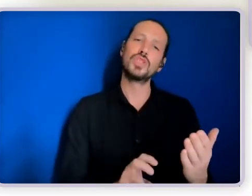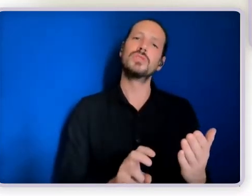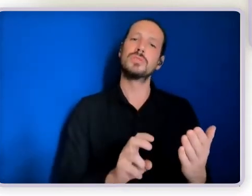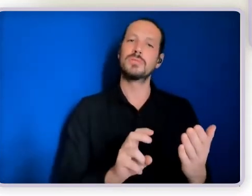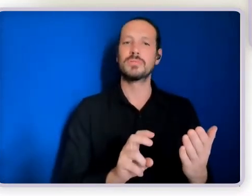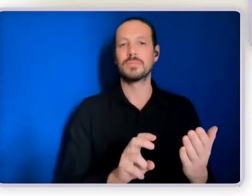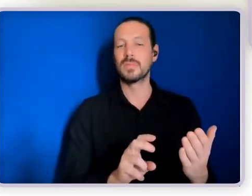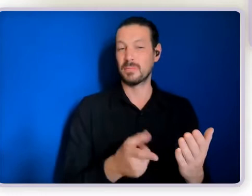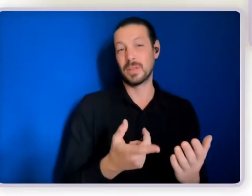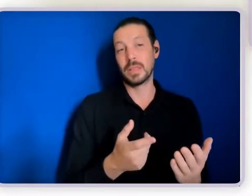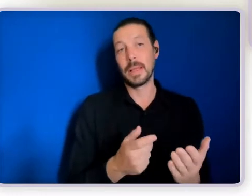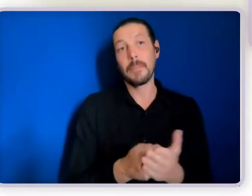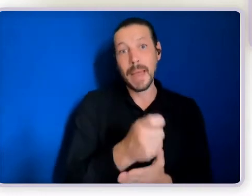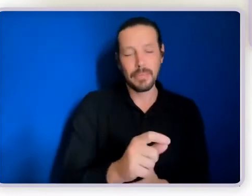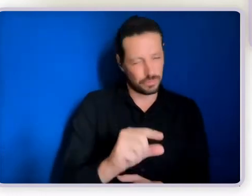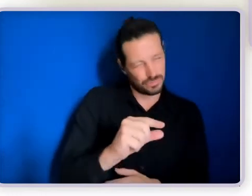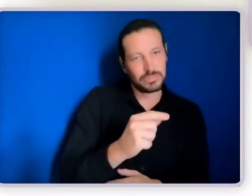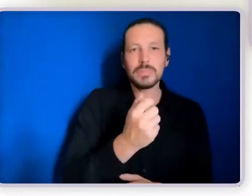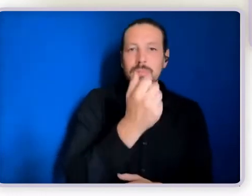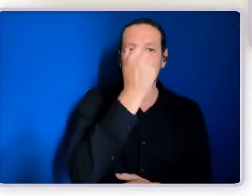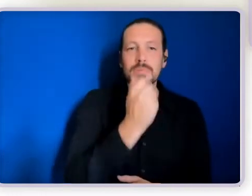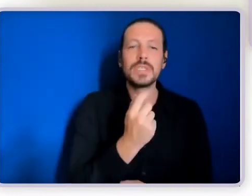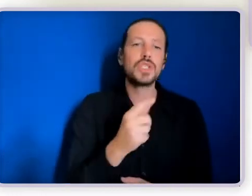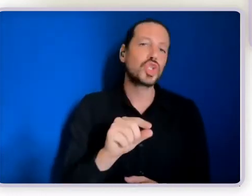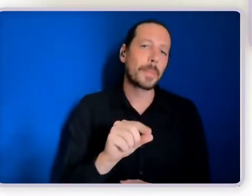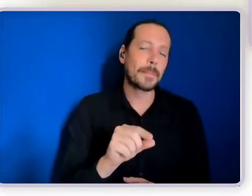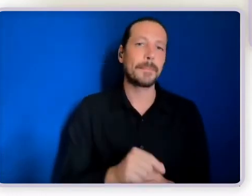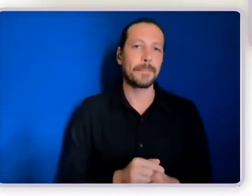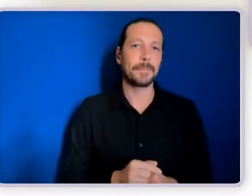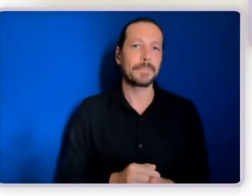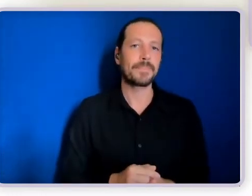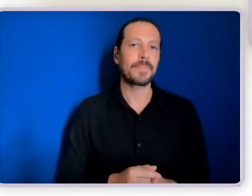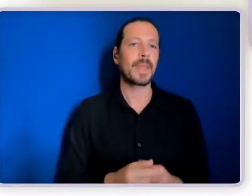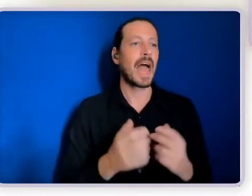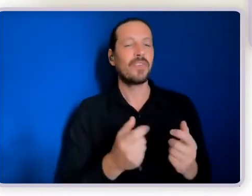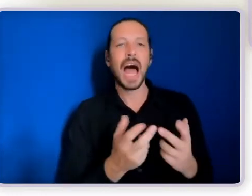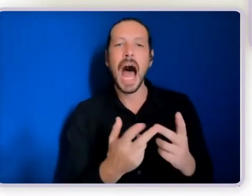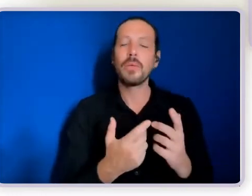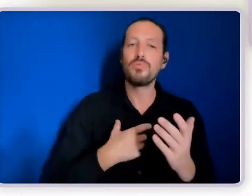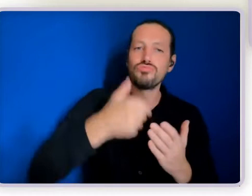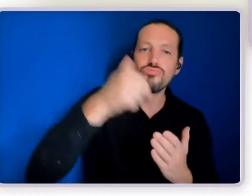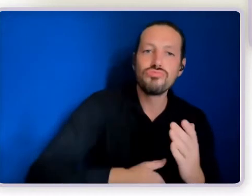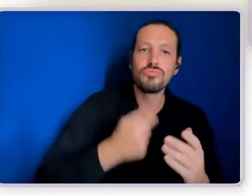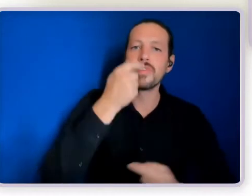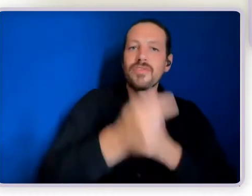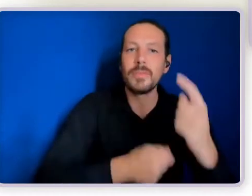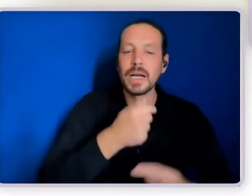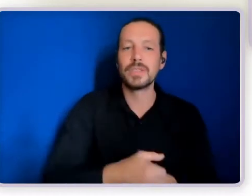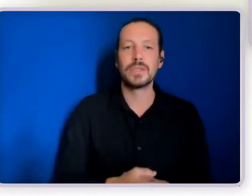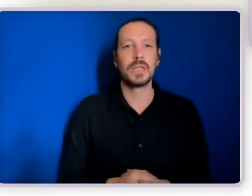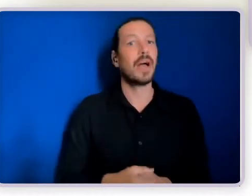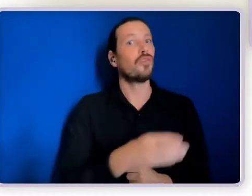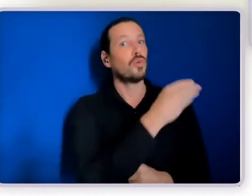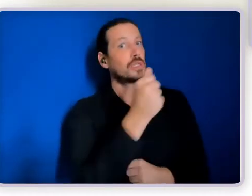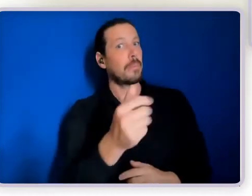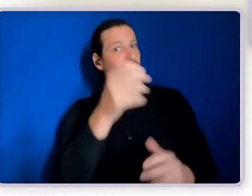cheap as well. And that provides some more material that you might be interested in if you want to delve into some topics from some very well known speakers